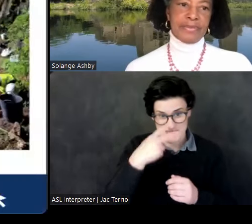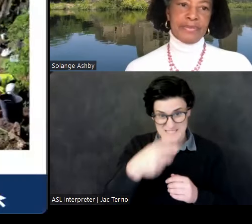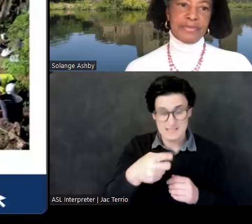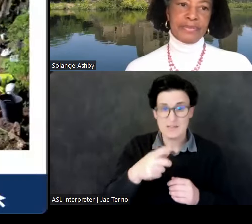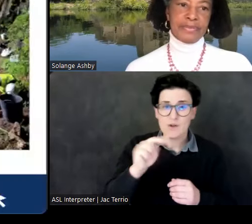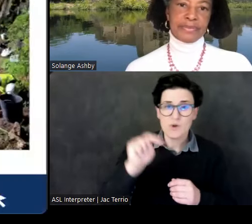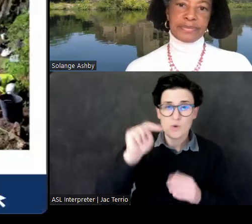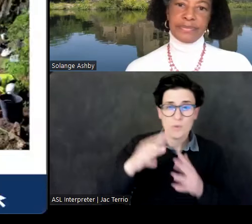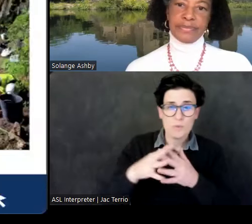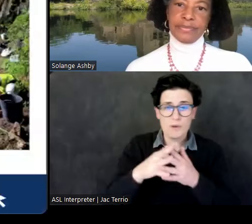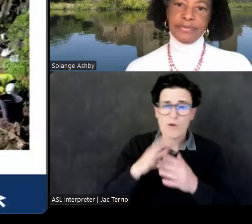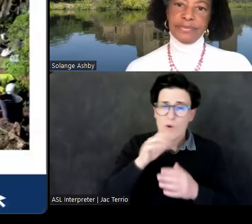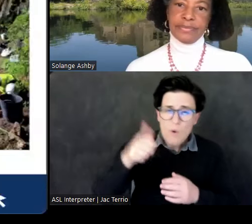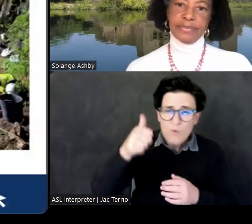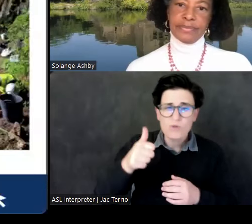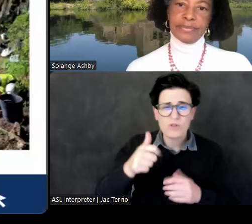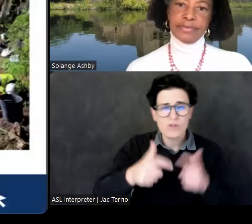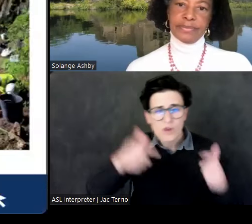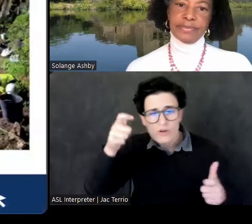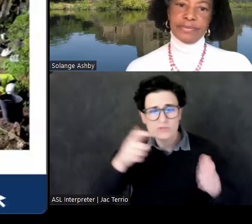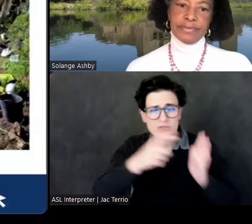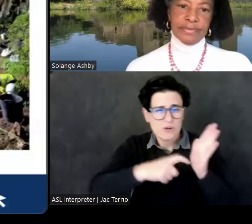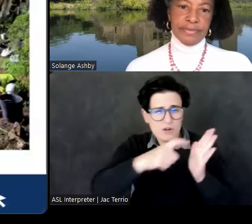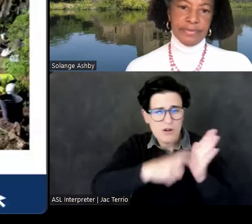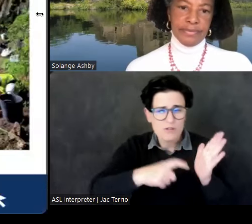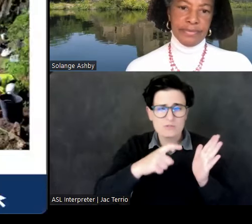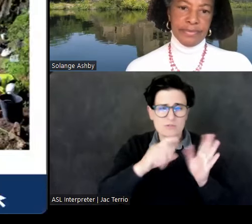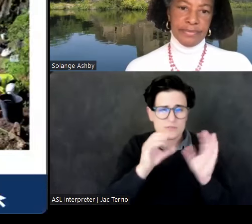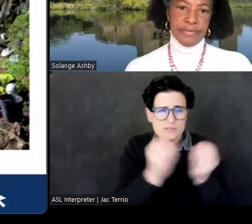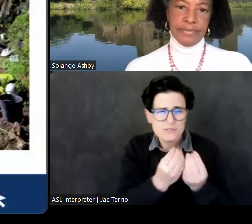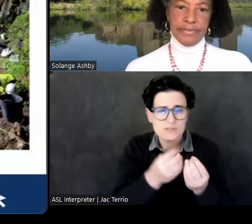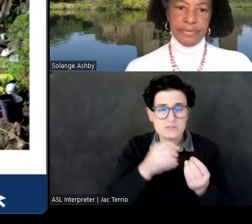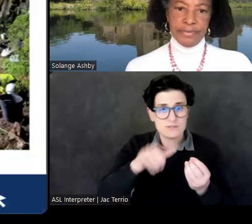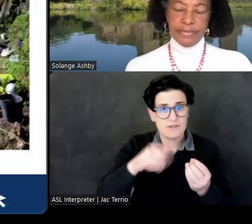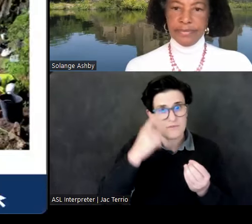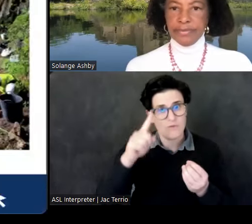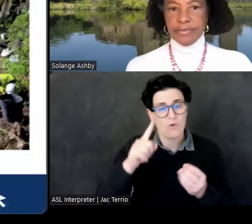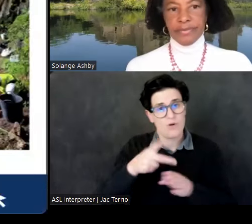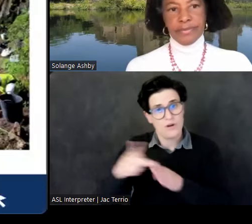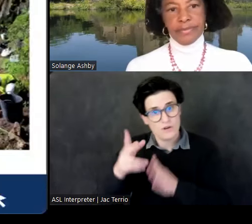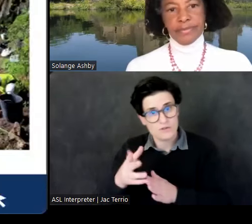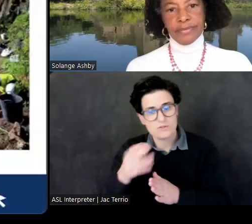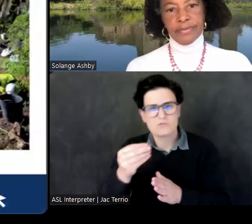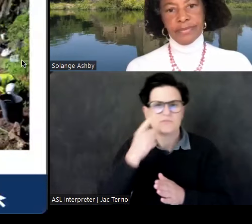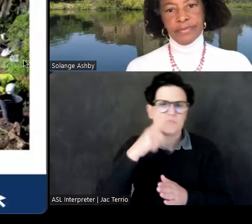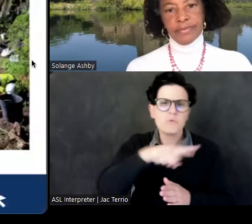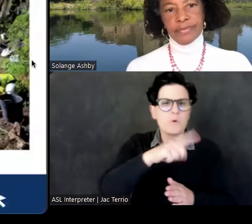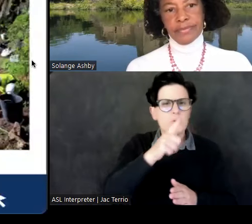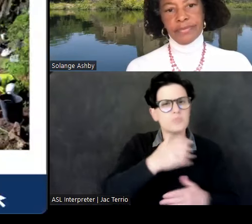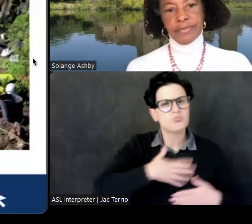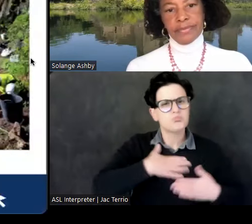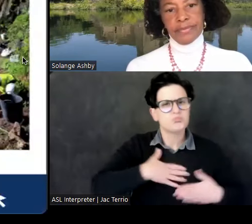oldest and largest archaeological organization. It's an organization for professionals as well as for those with an interest in